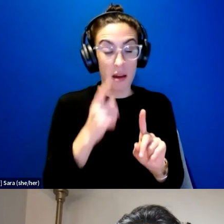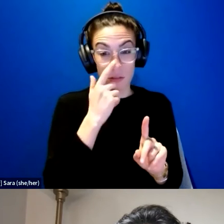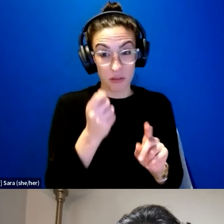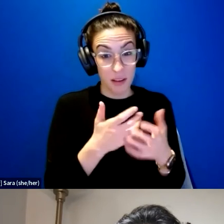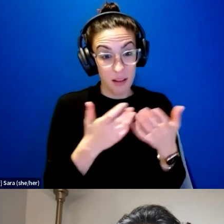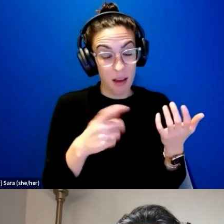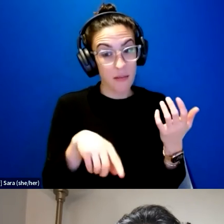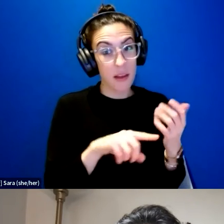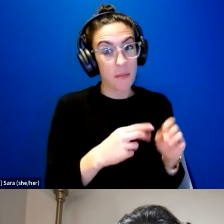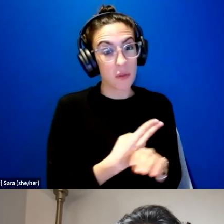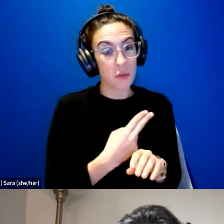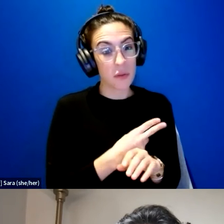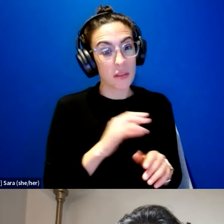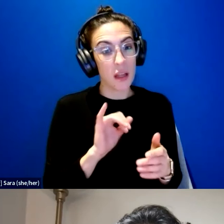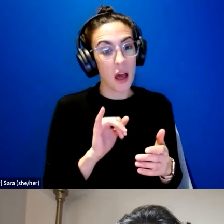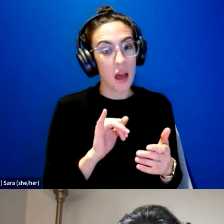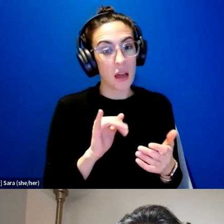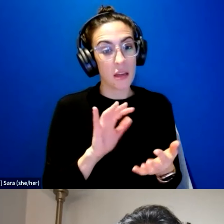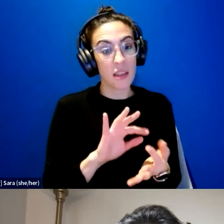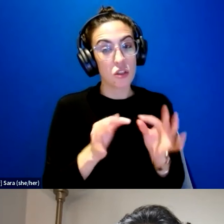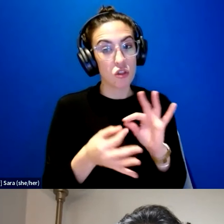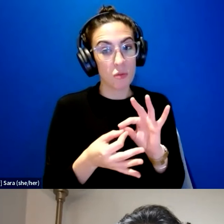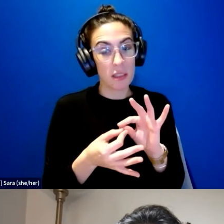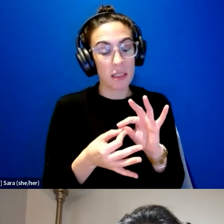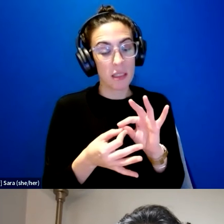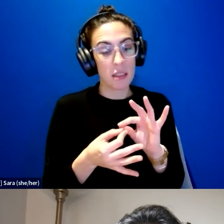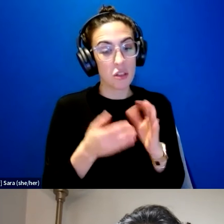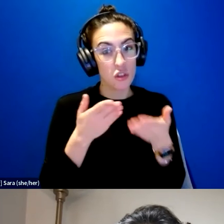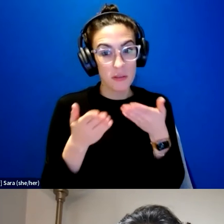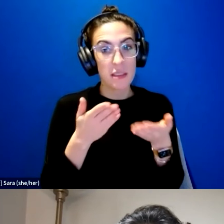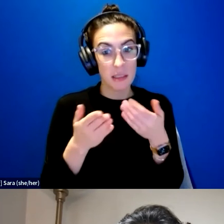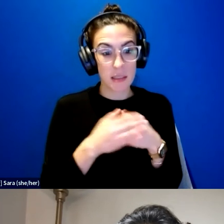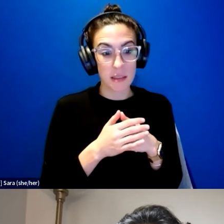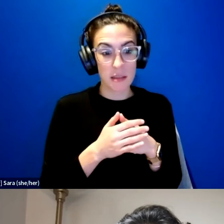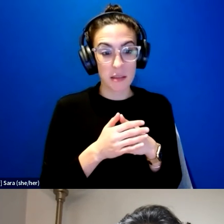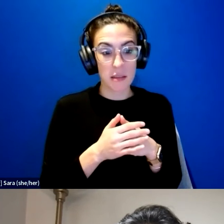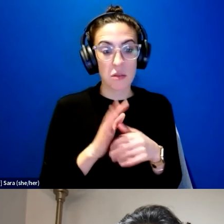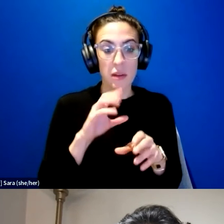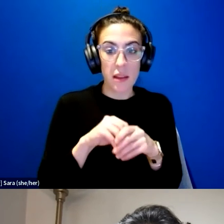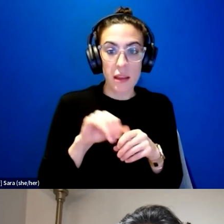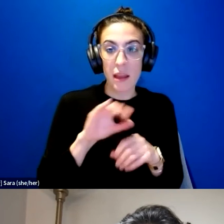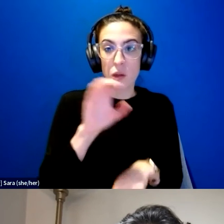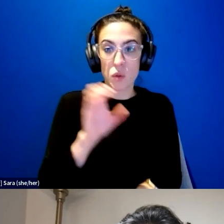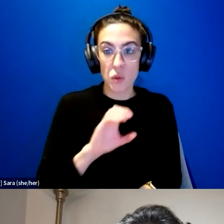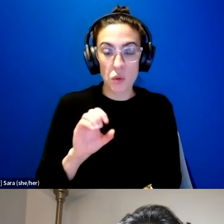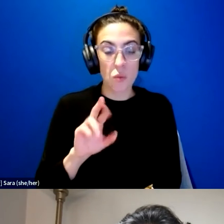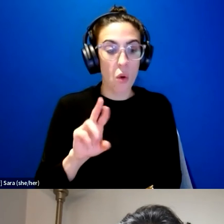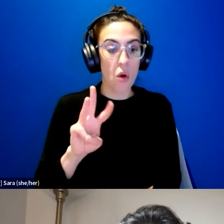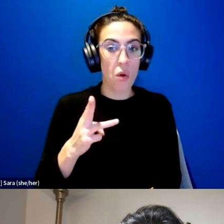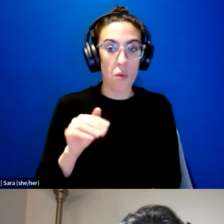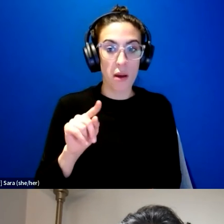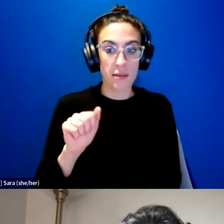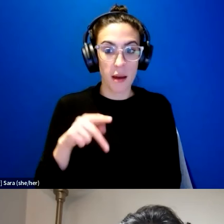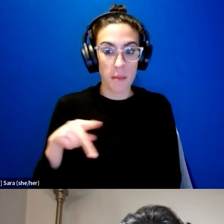interpreting services within Zoom or even WhatsApp. So